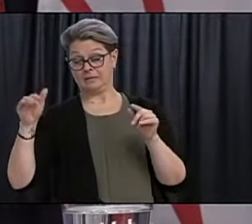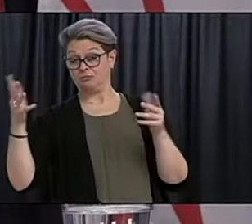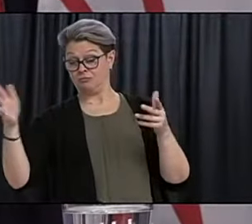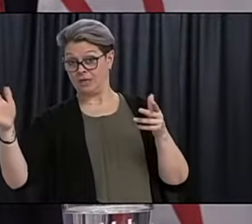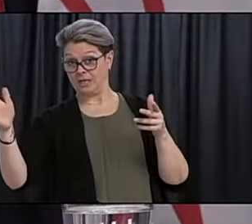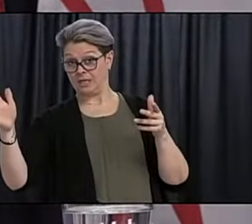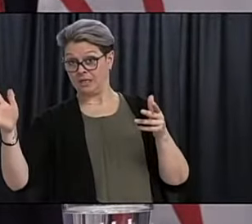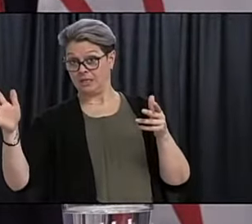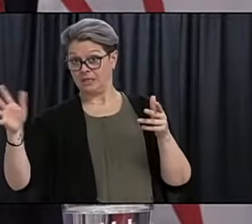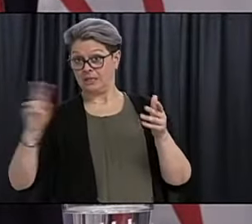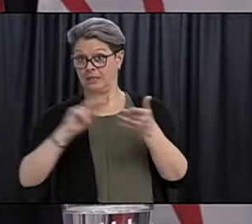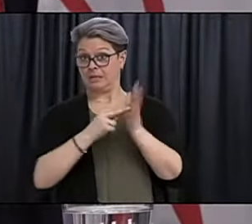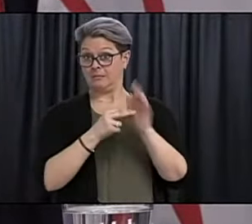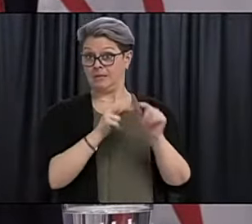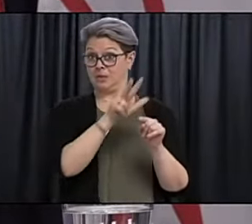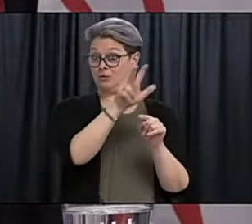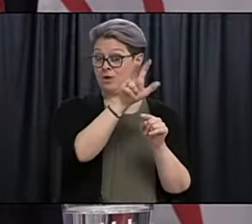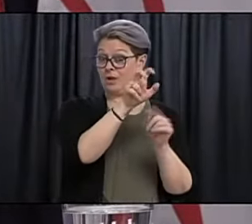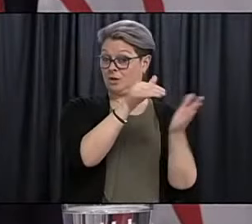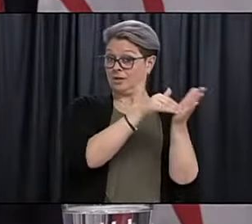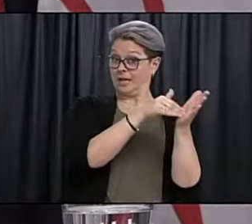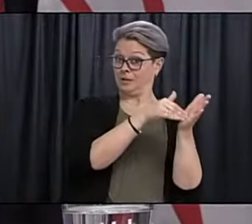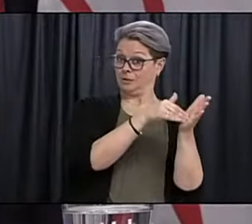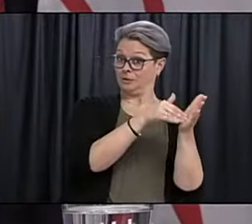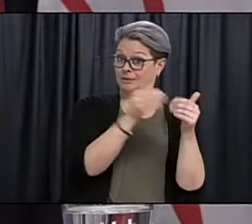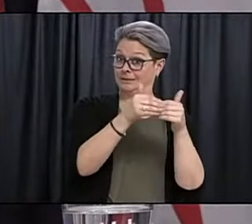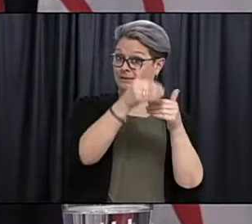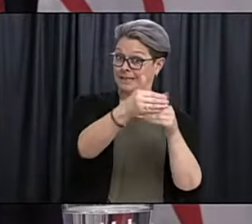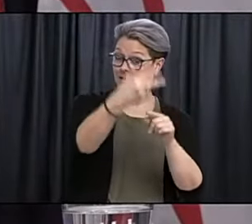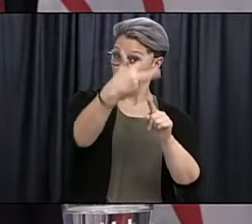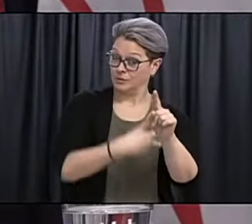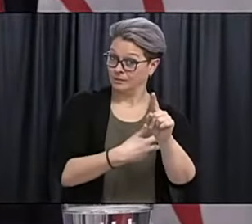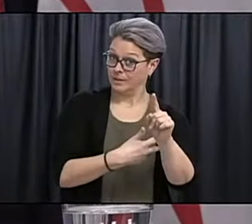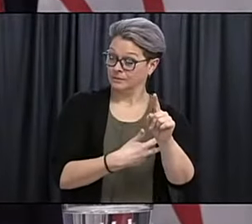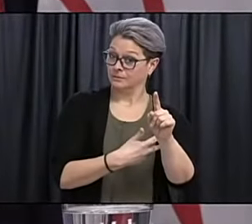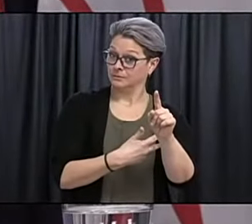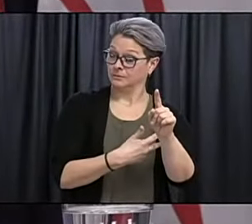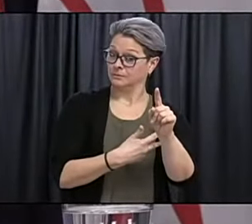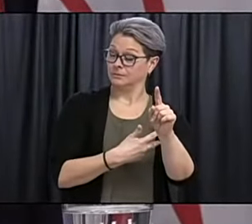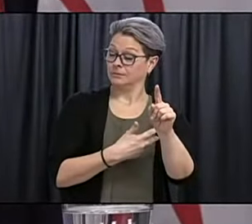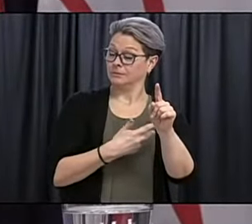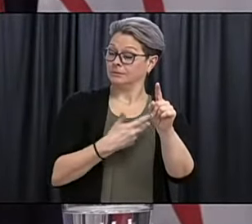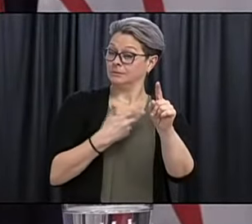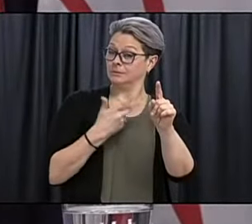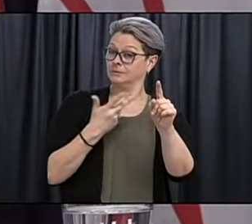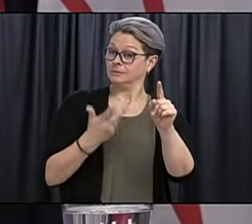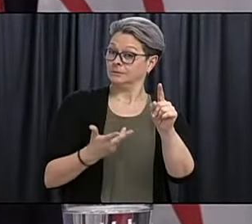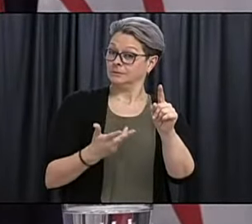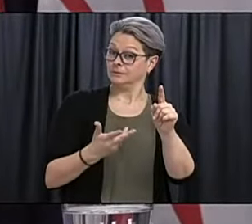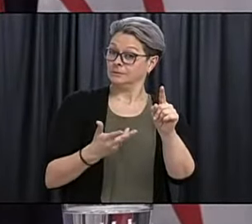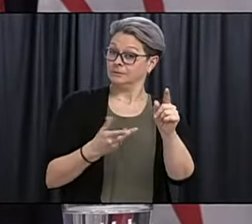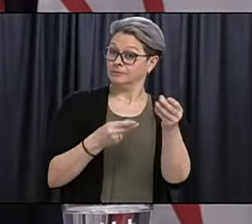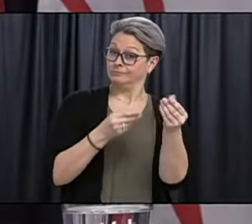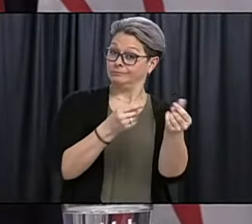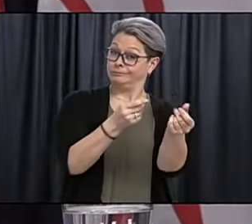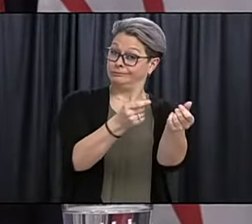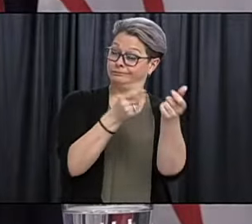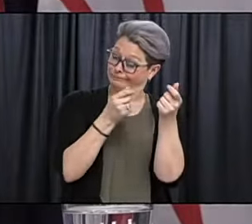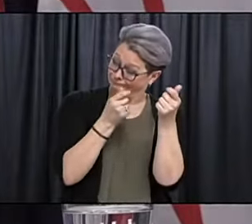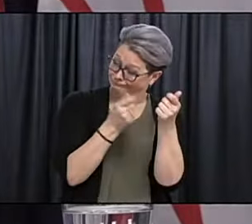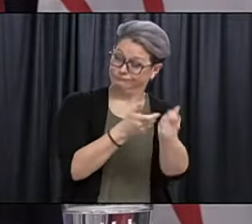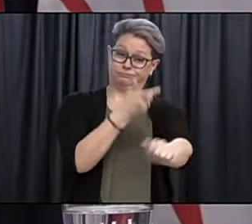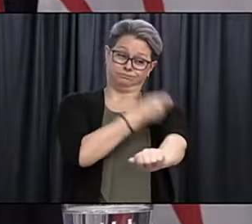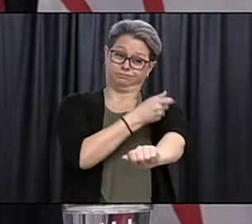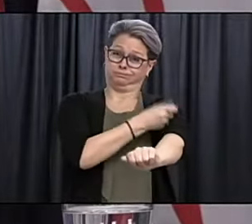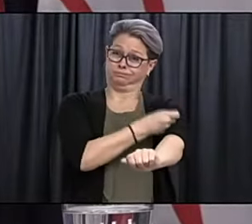So that presumes a remarkably accelerated rate of vaccines